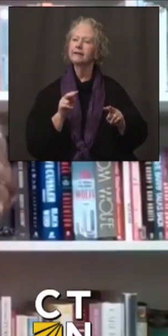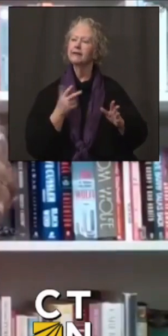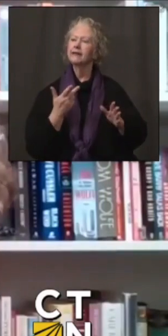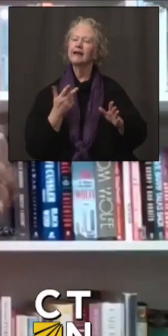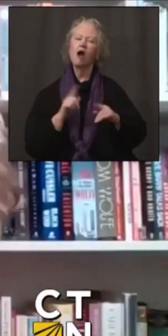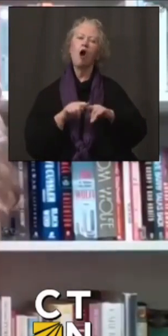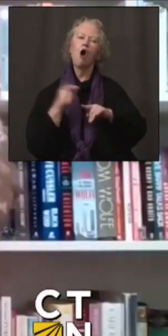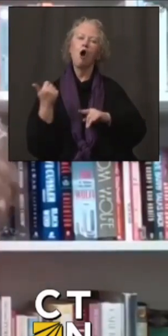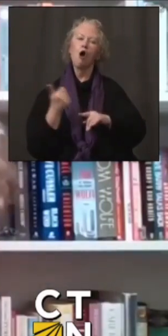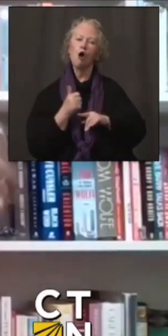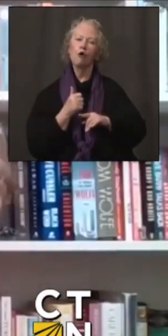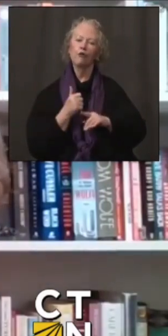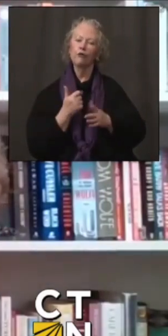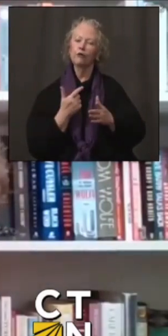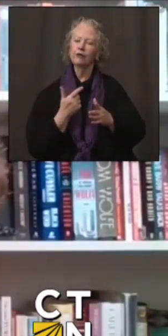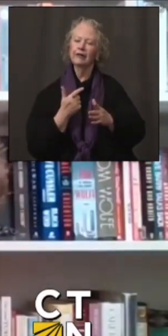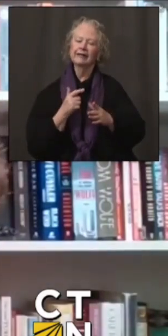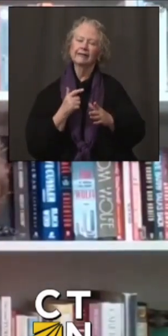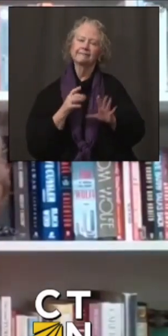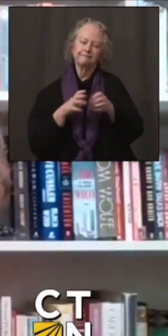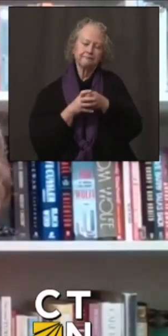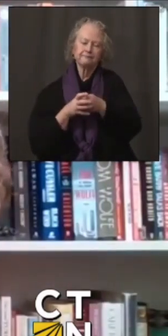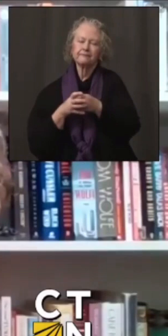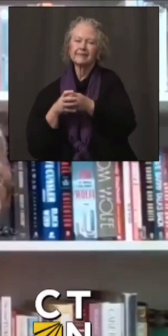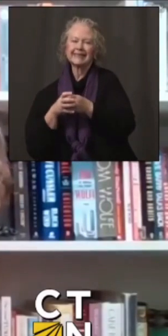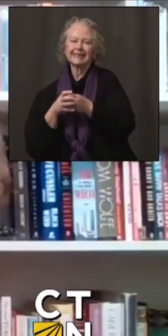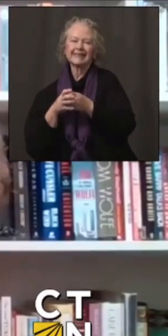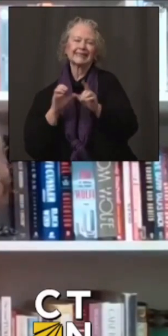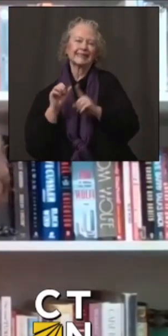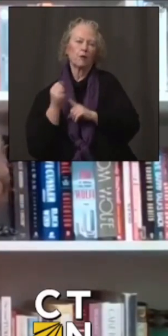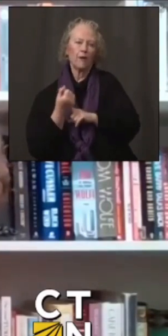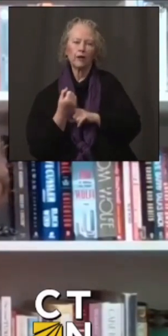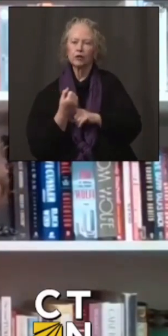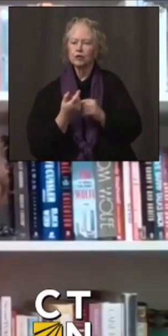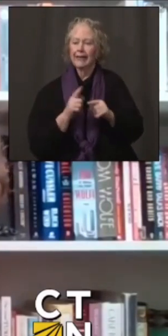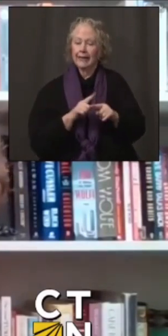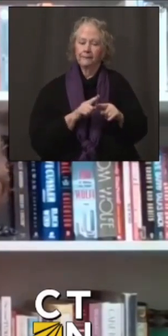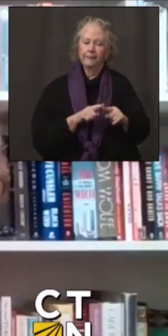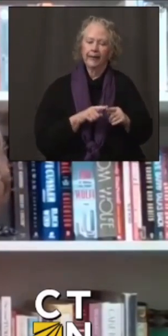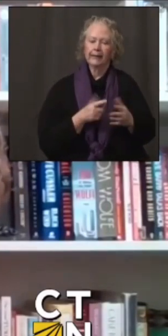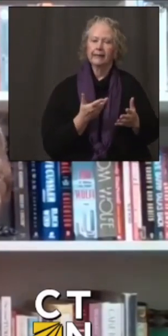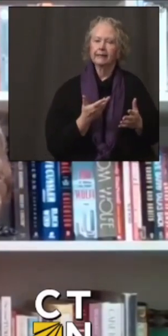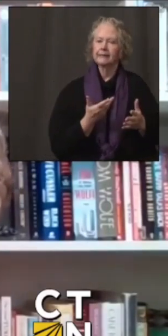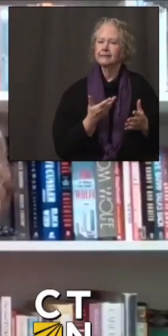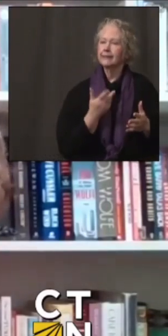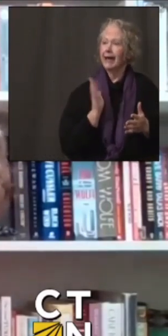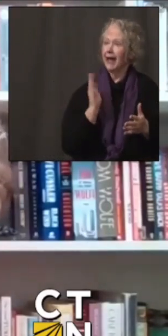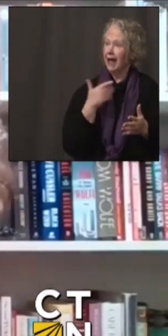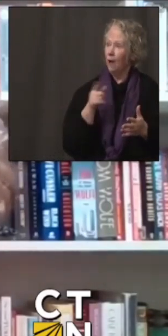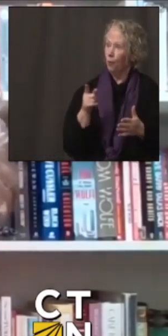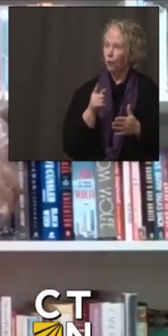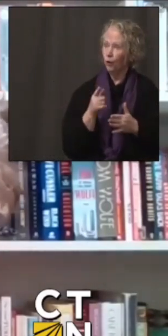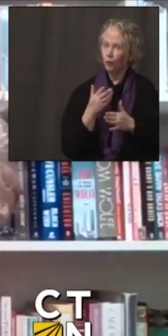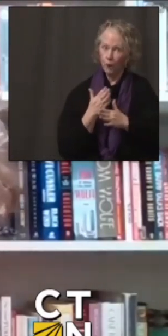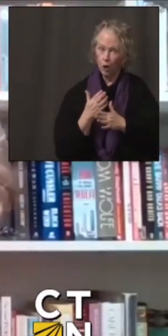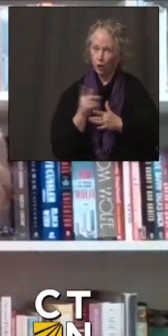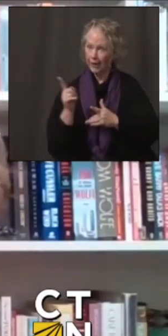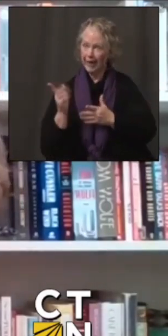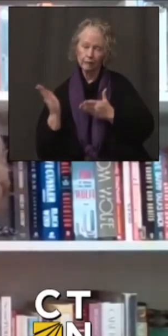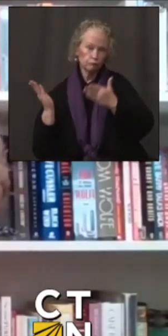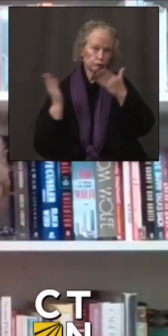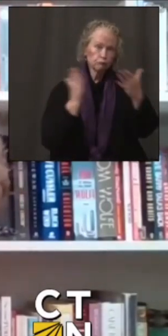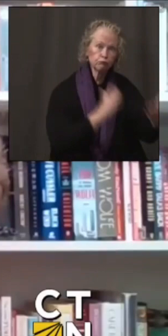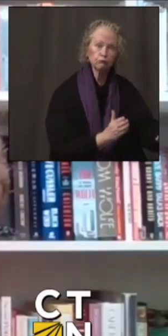various settings really depending on, um, you know, the availability of our, uh, partners to do mobile vaccine